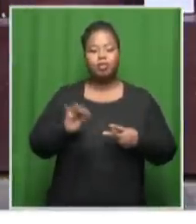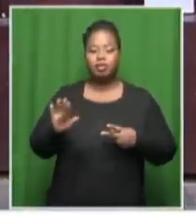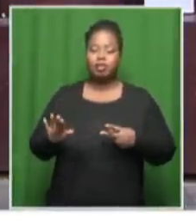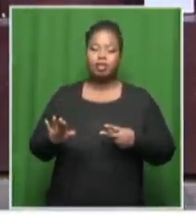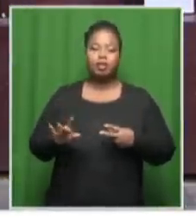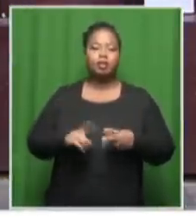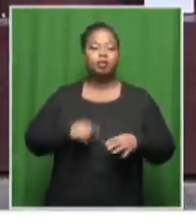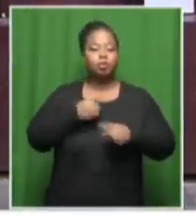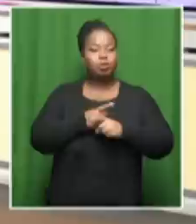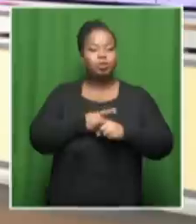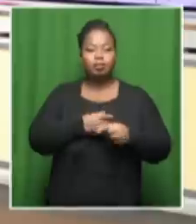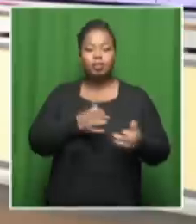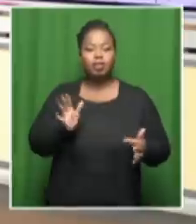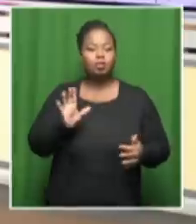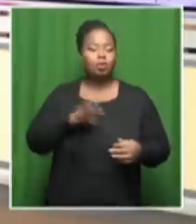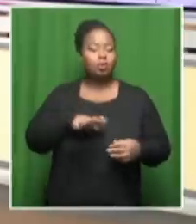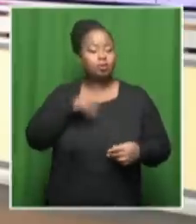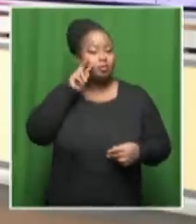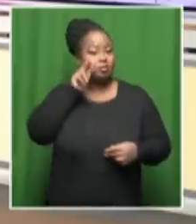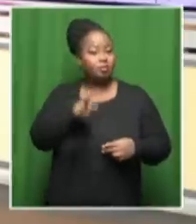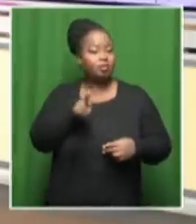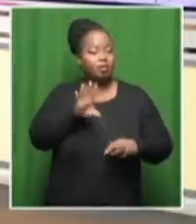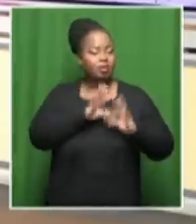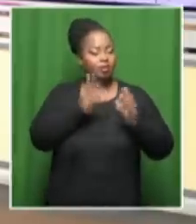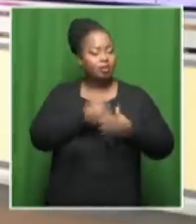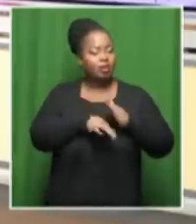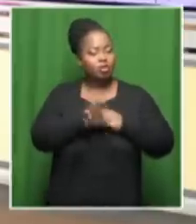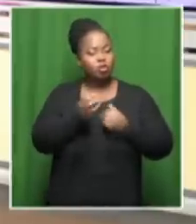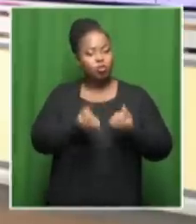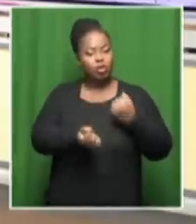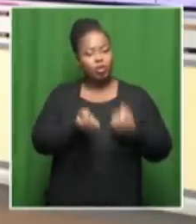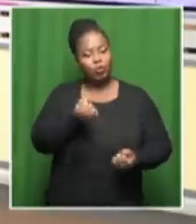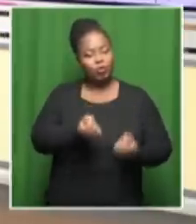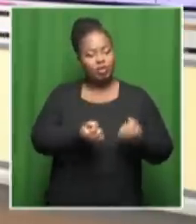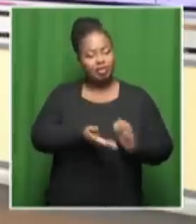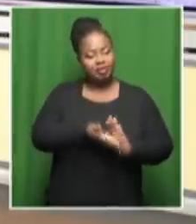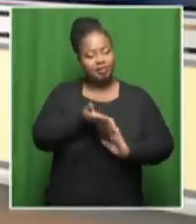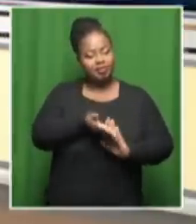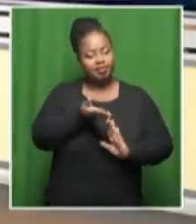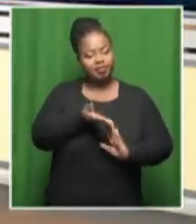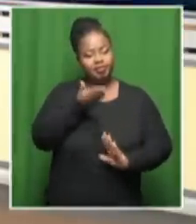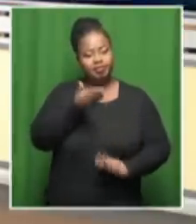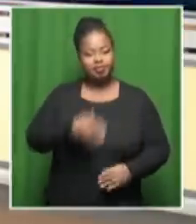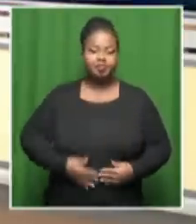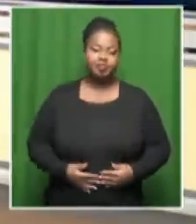today in the court, keeping her eye on that and keeping us updated on this very important Senzomiwa trial. Thank